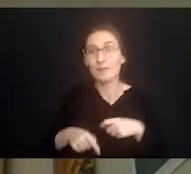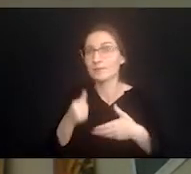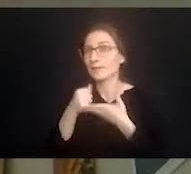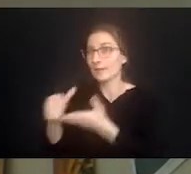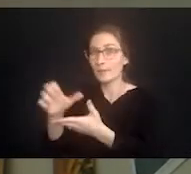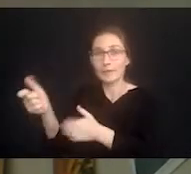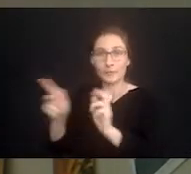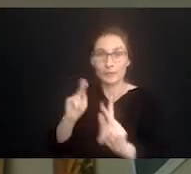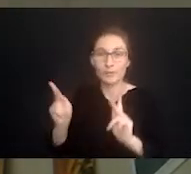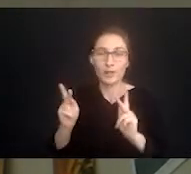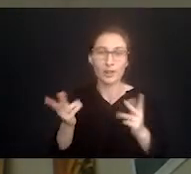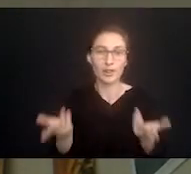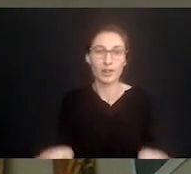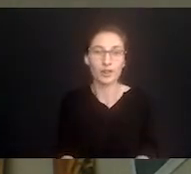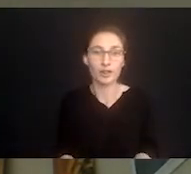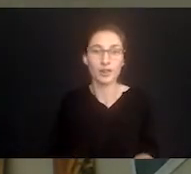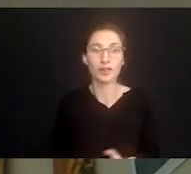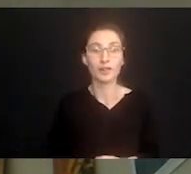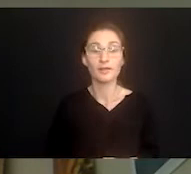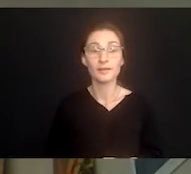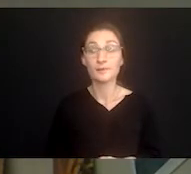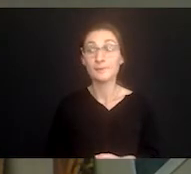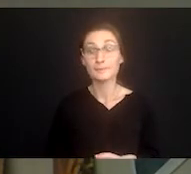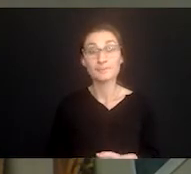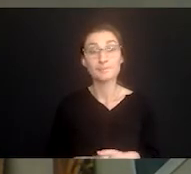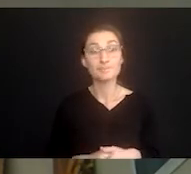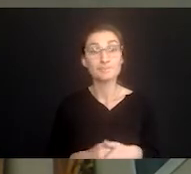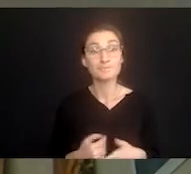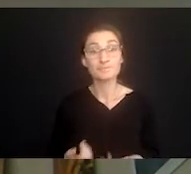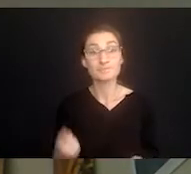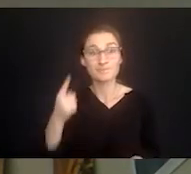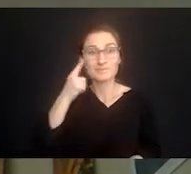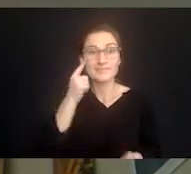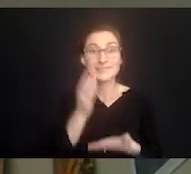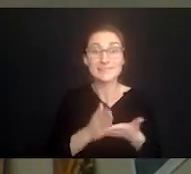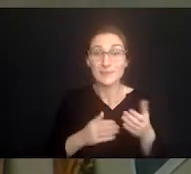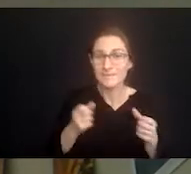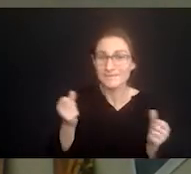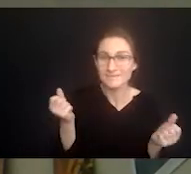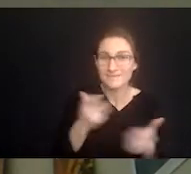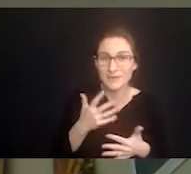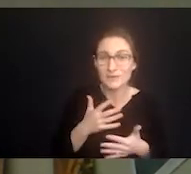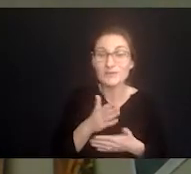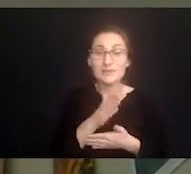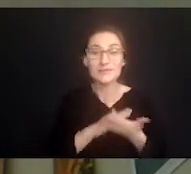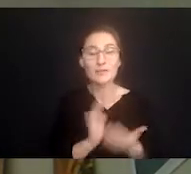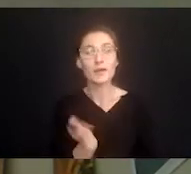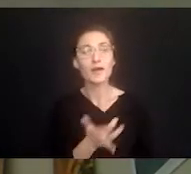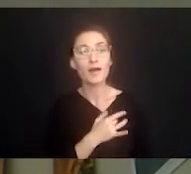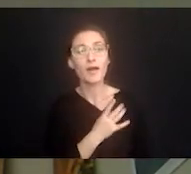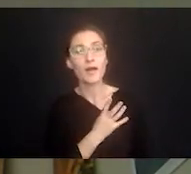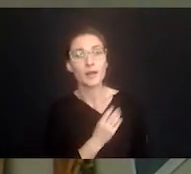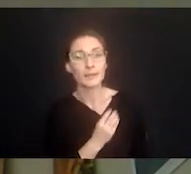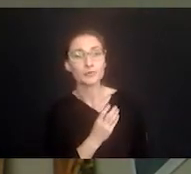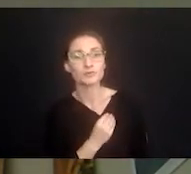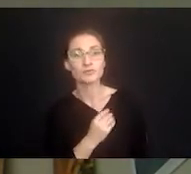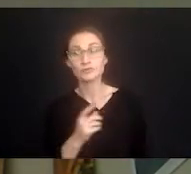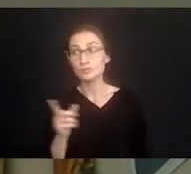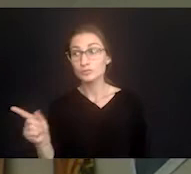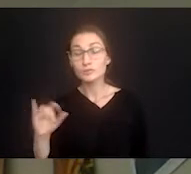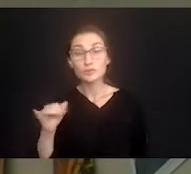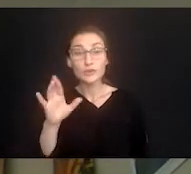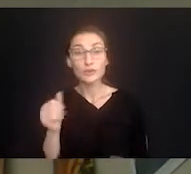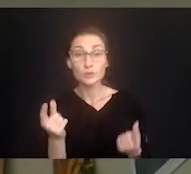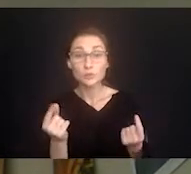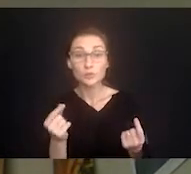anyone else. With a deep level of compassion and probably a little fear and trepidation on his part, Jerry calmly